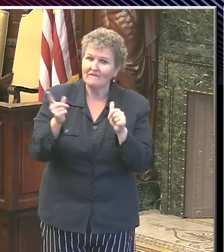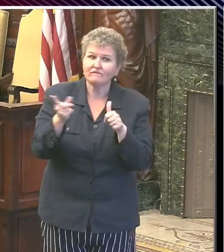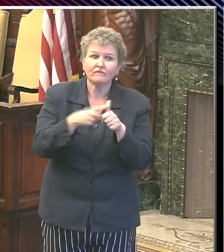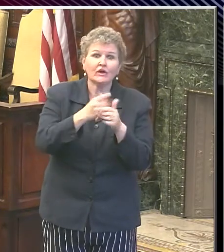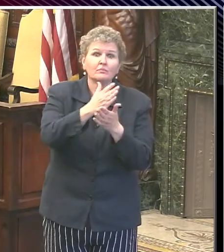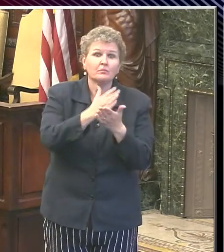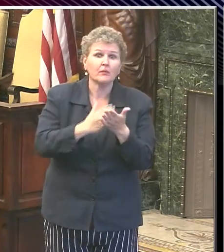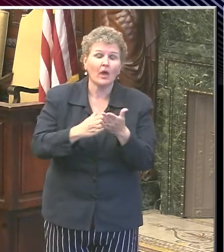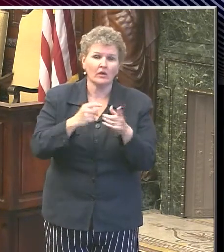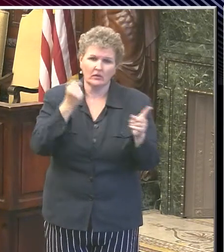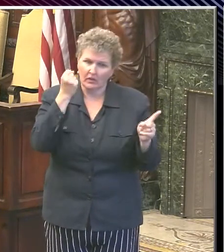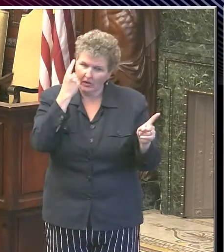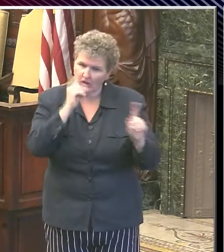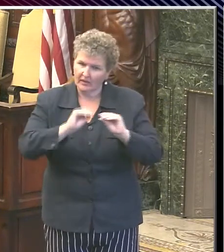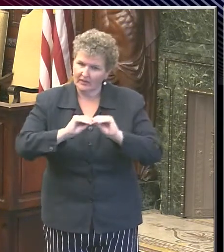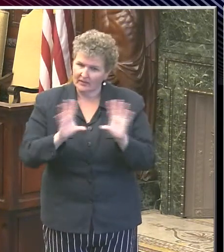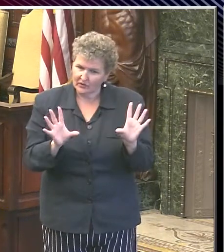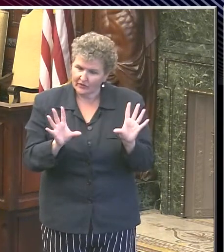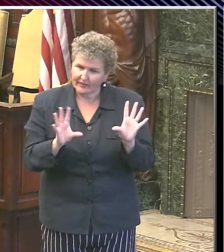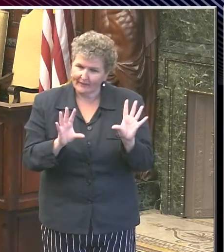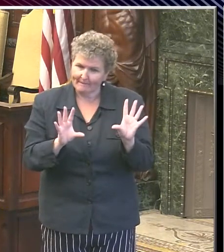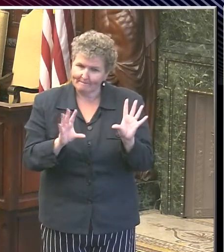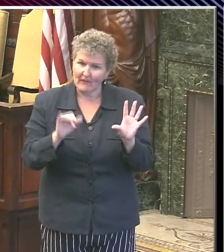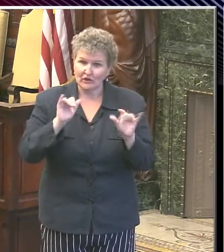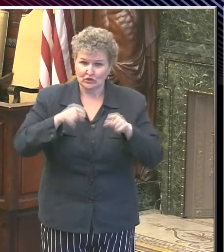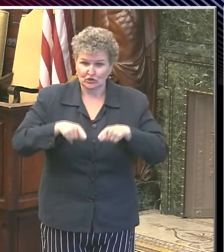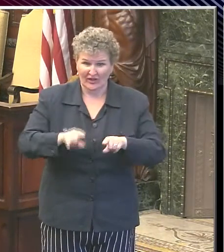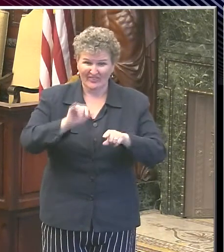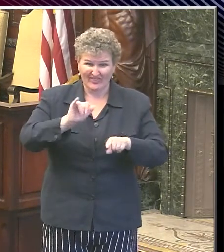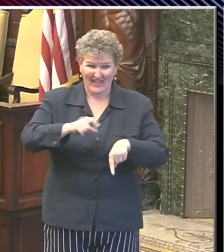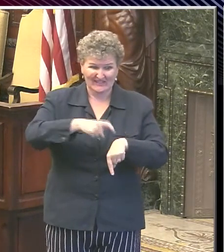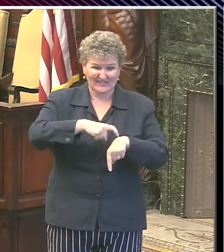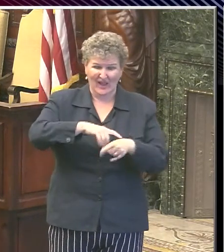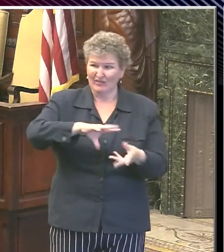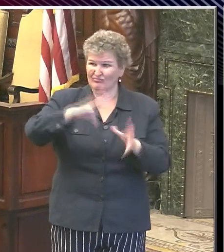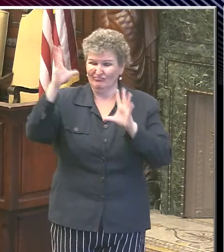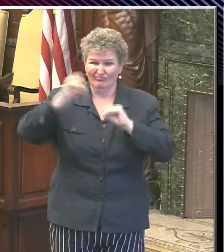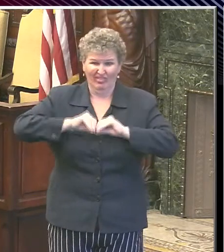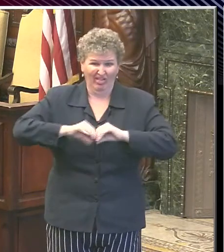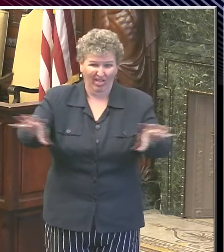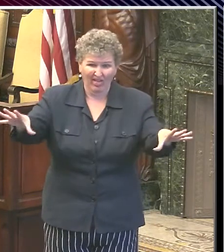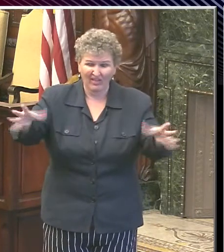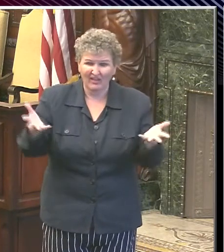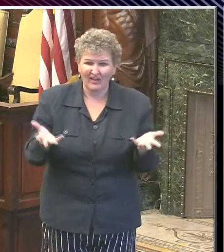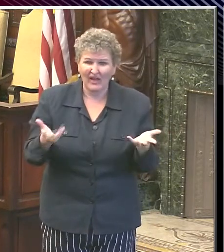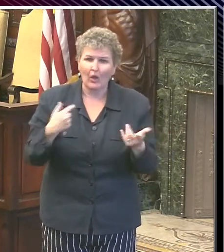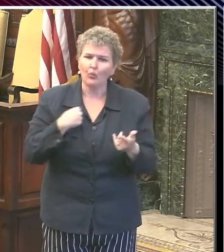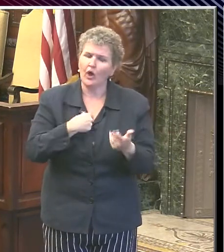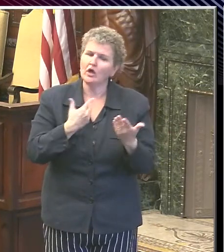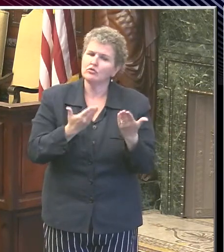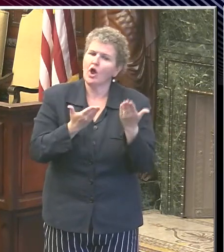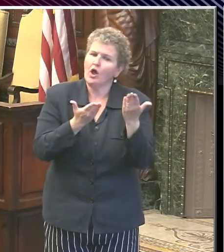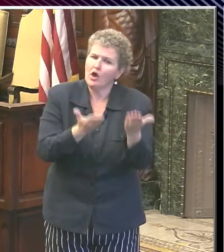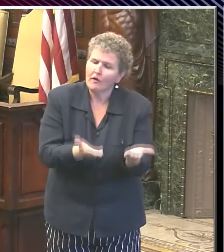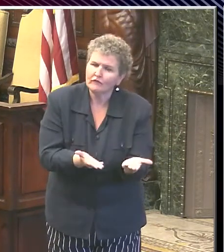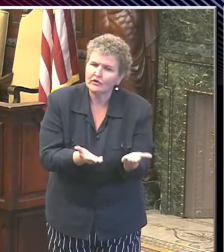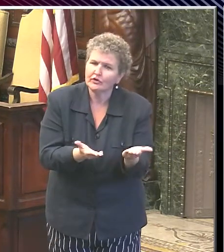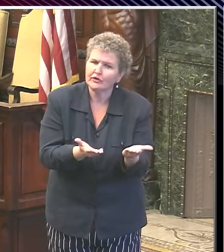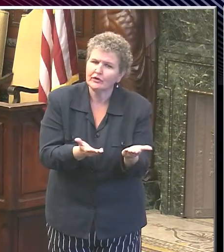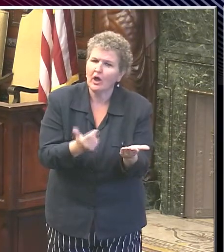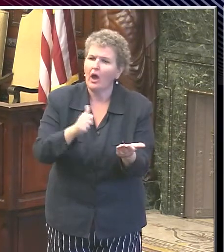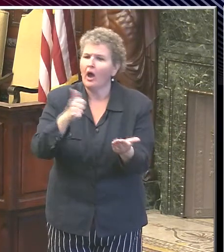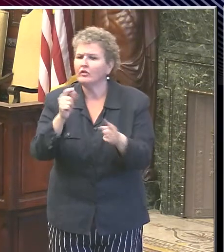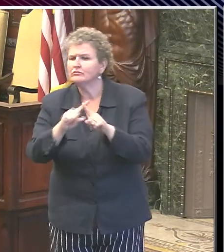understanding that in the times that we're in, there may be some need for us to offer some alternative